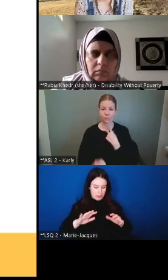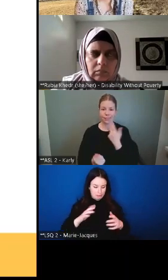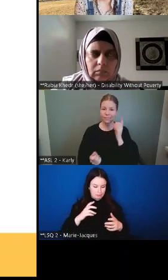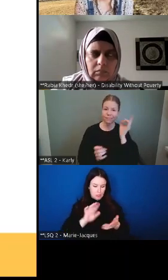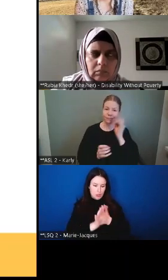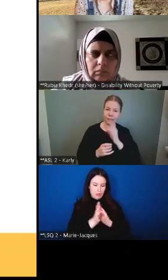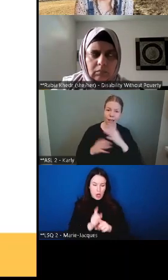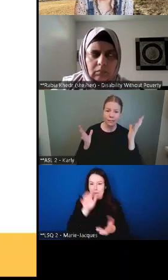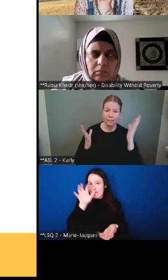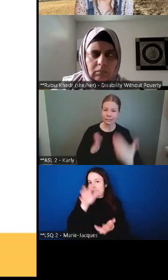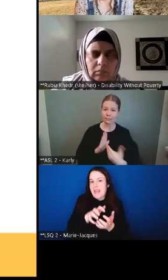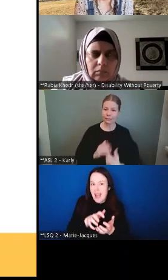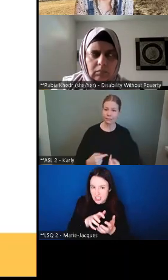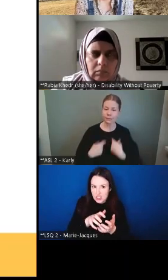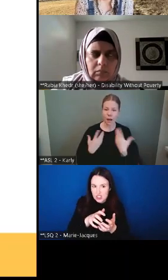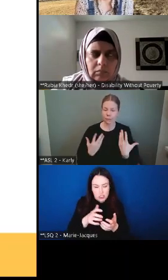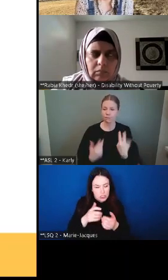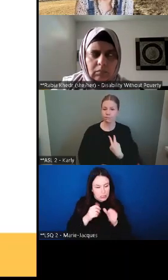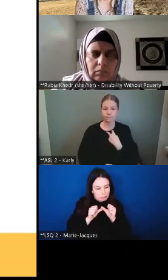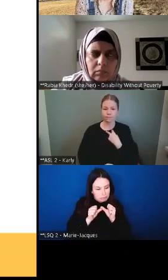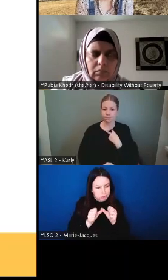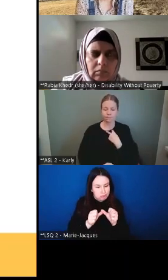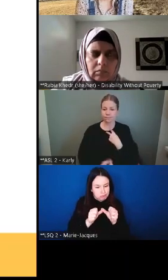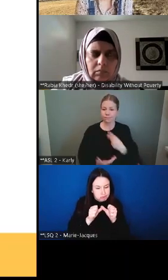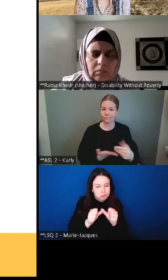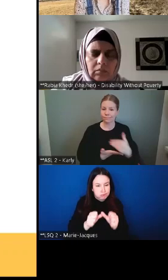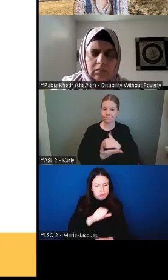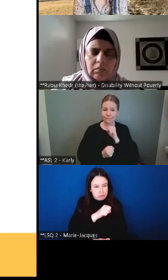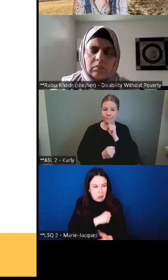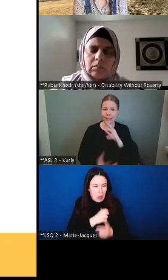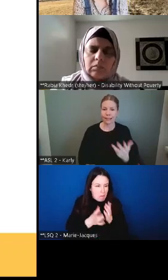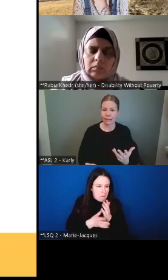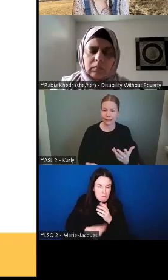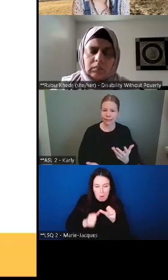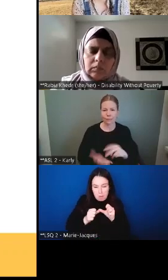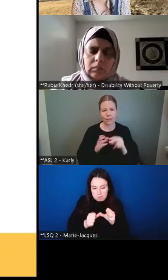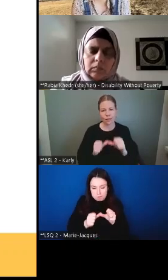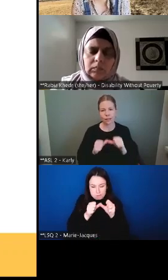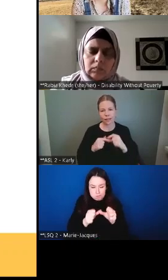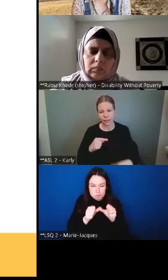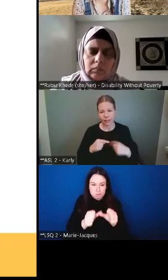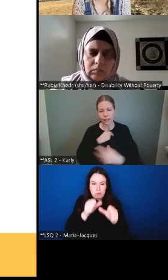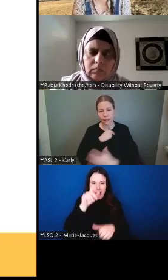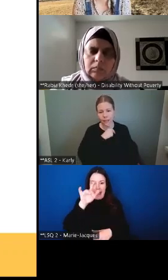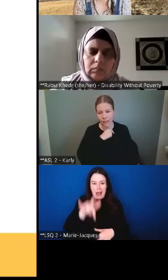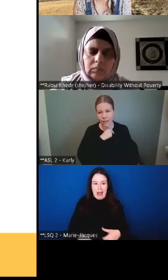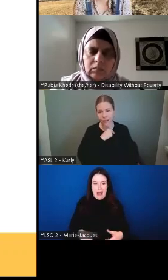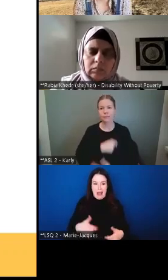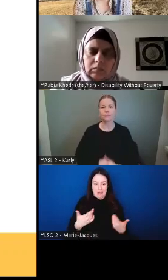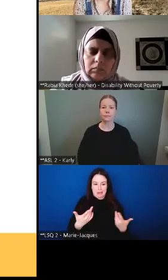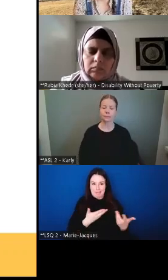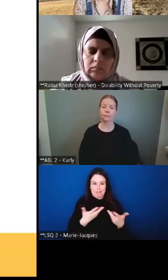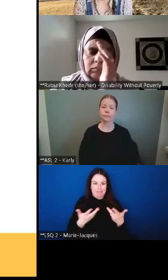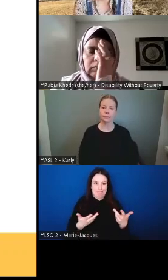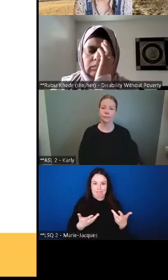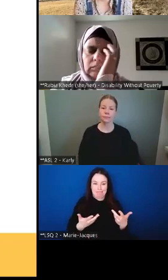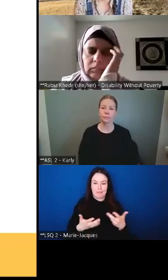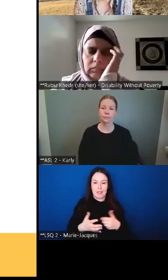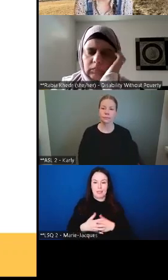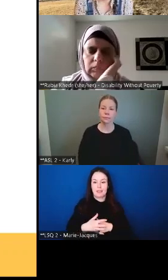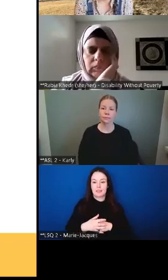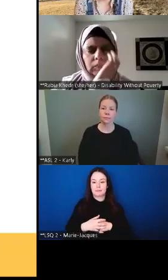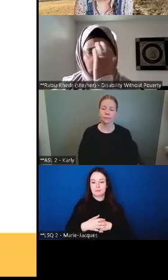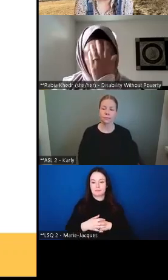poverty. So, but the other thing is we've often called this the right to love, you know, that people, if they,